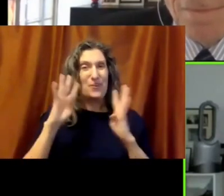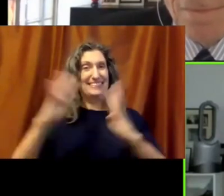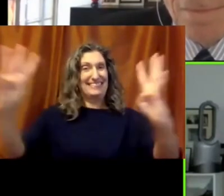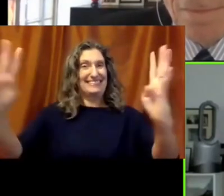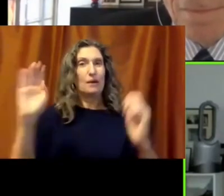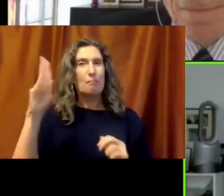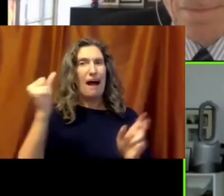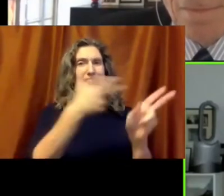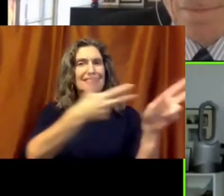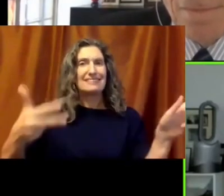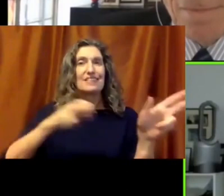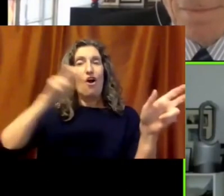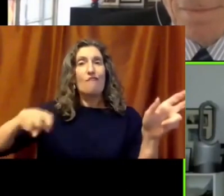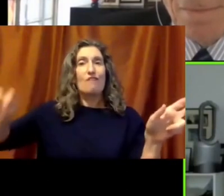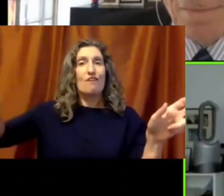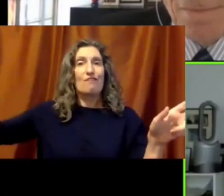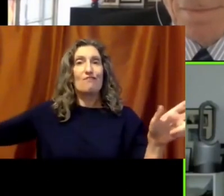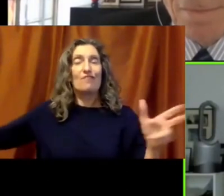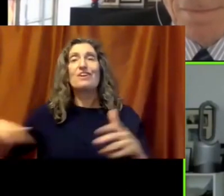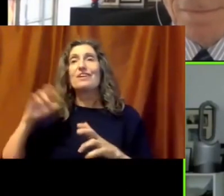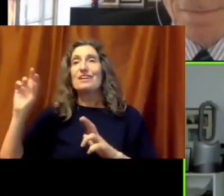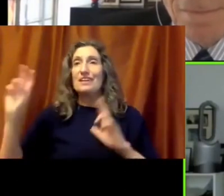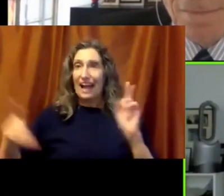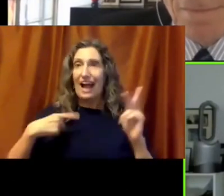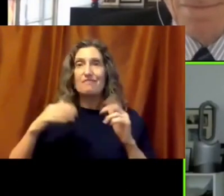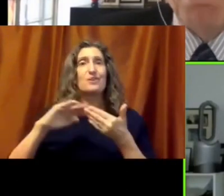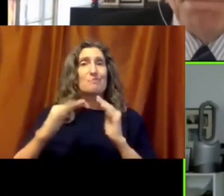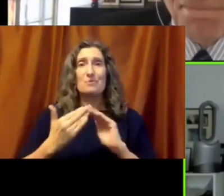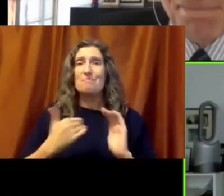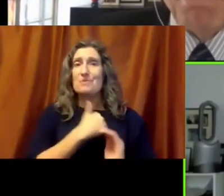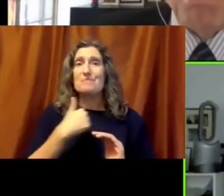send them off into the weekend with good vibrations.